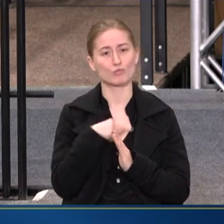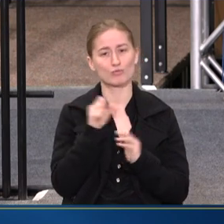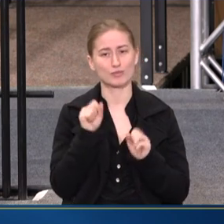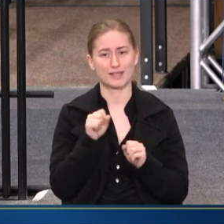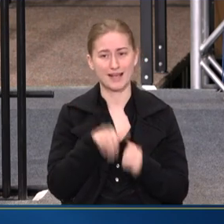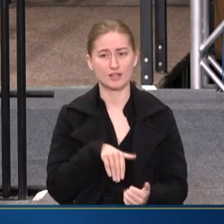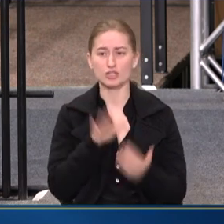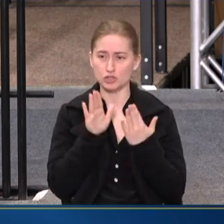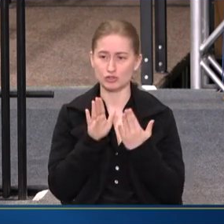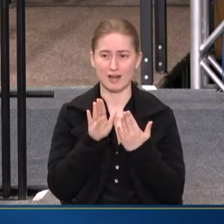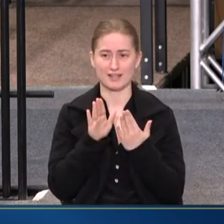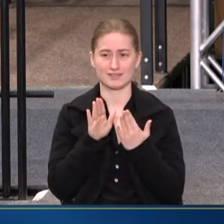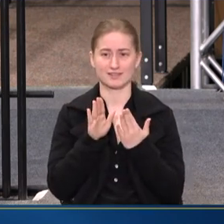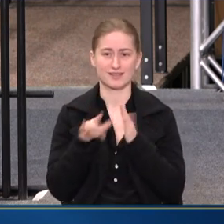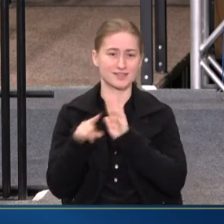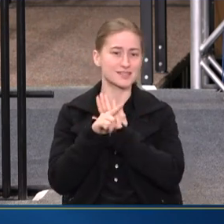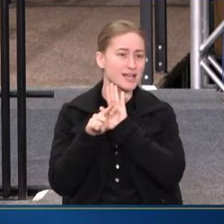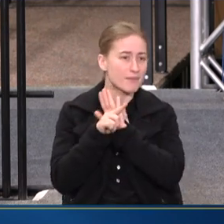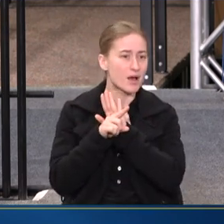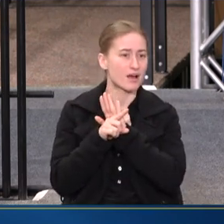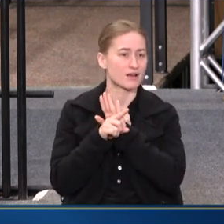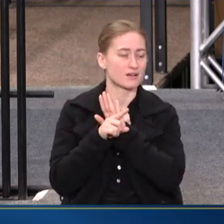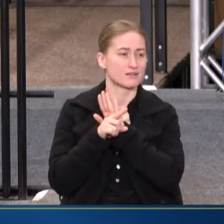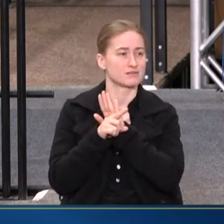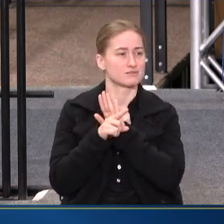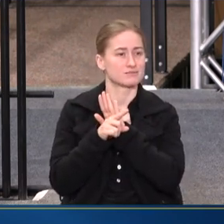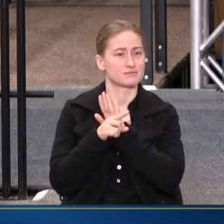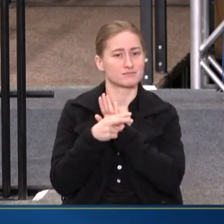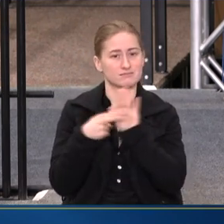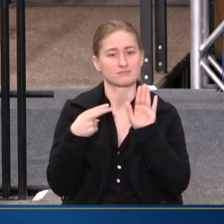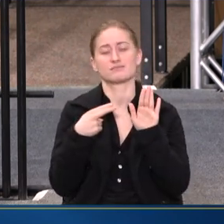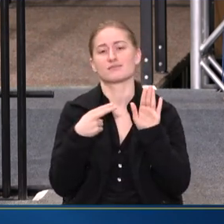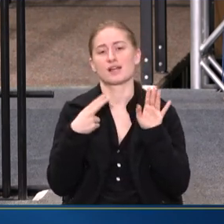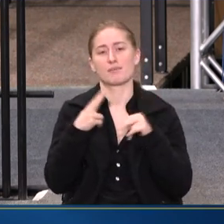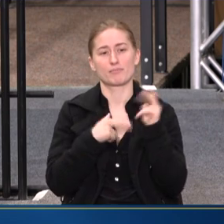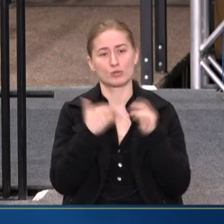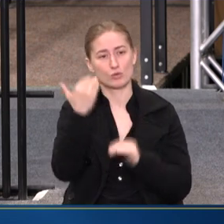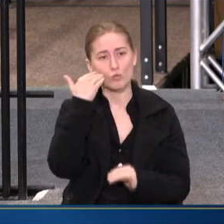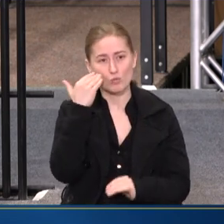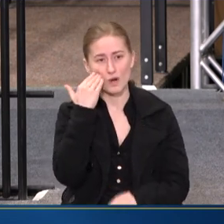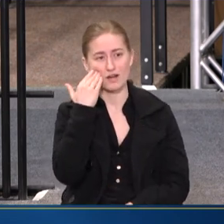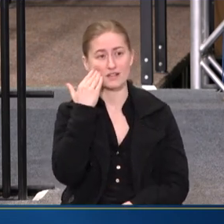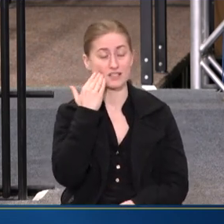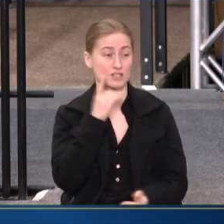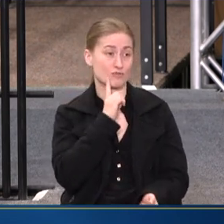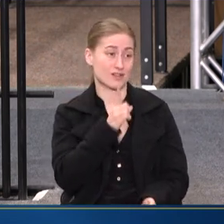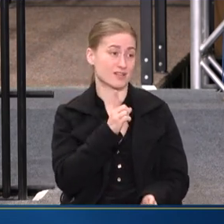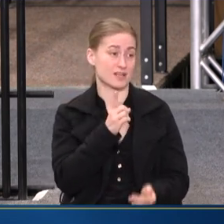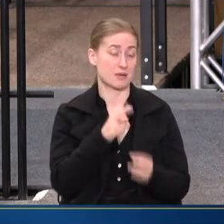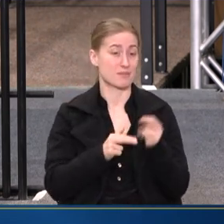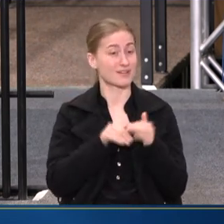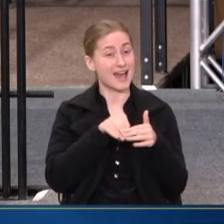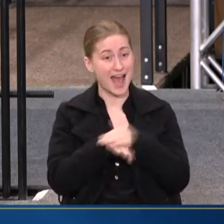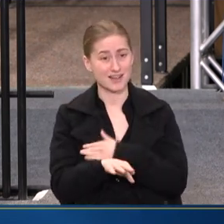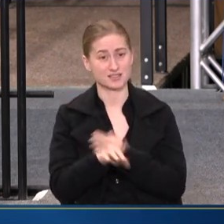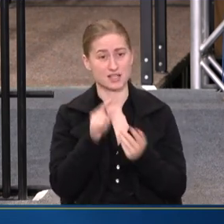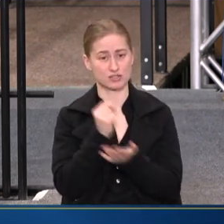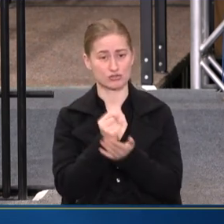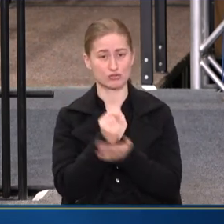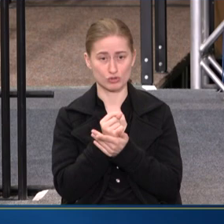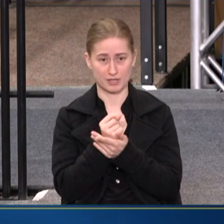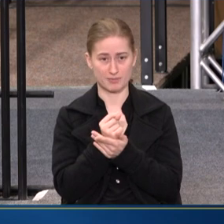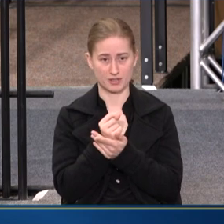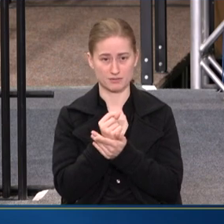ADDRESS THE STIGMA AND BUILD AWARENESS AND ULTIMATELY THE ACCESS TO TREATMENT